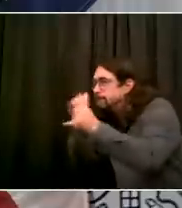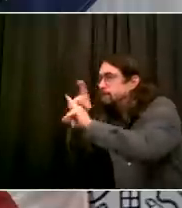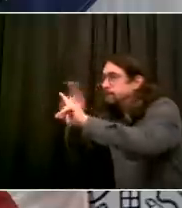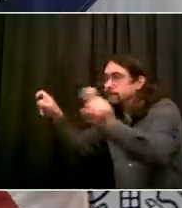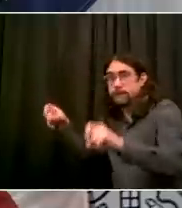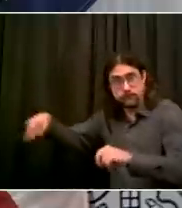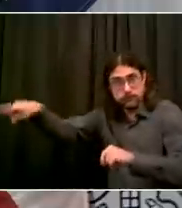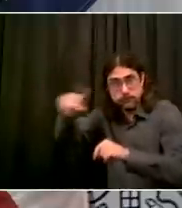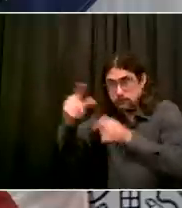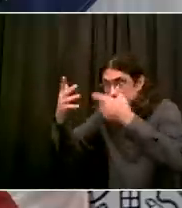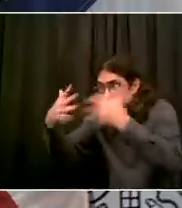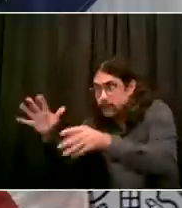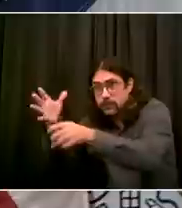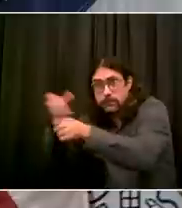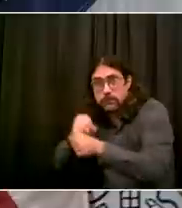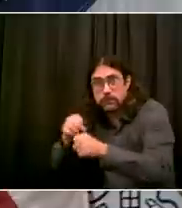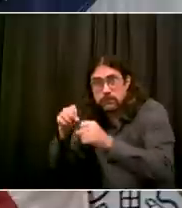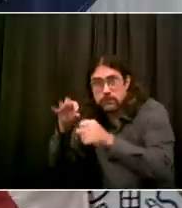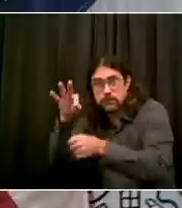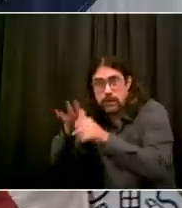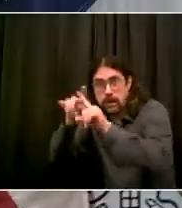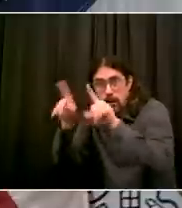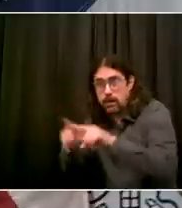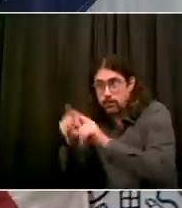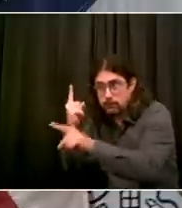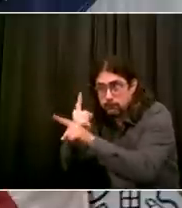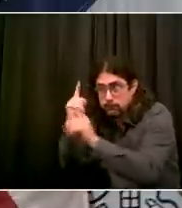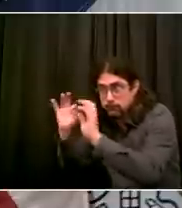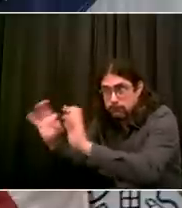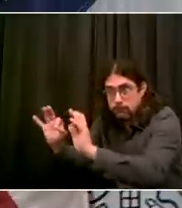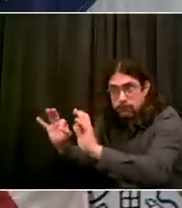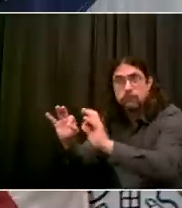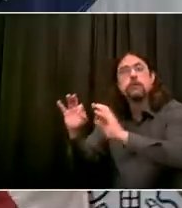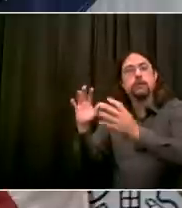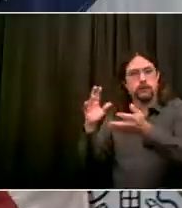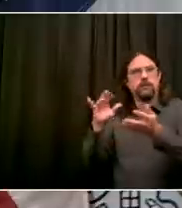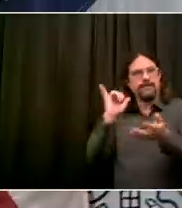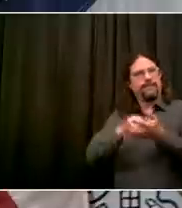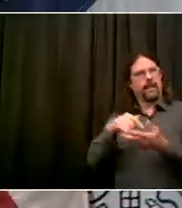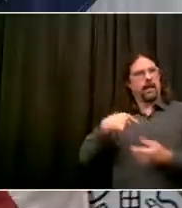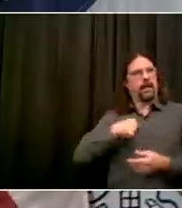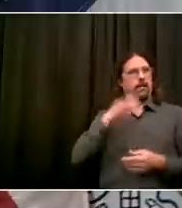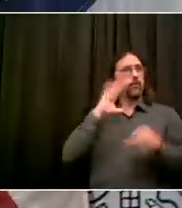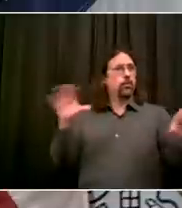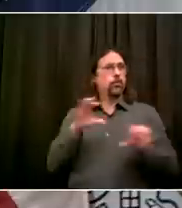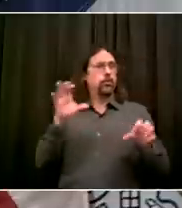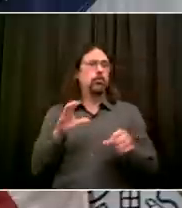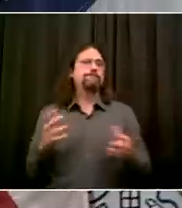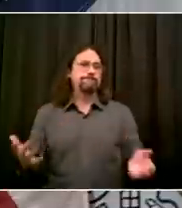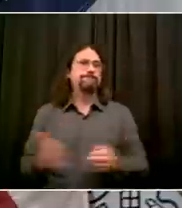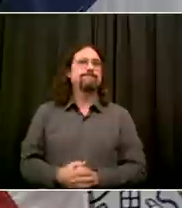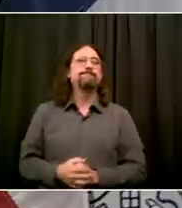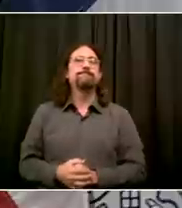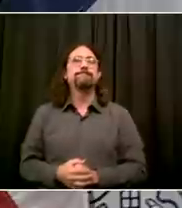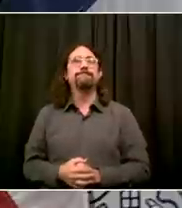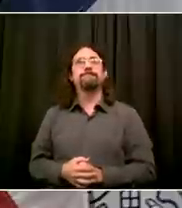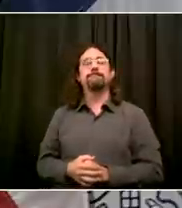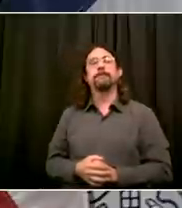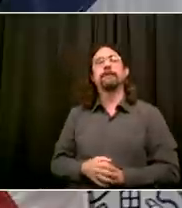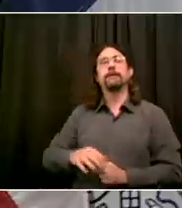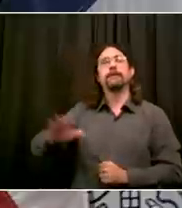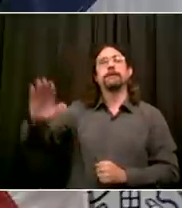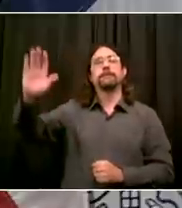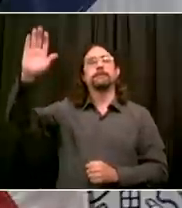indoors today or anytime this week? So, what I'm going to do for sure in the coming